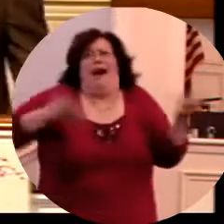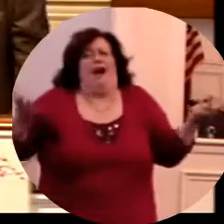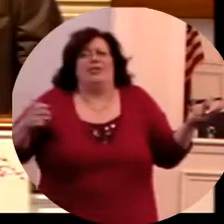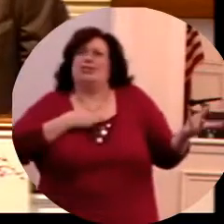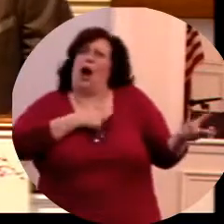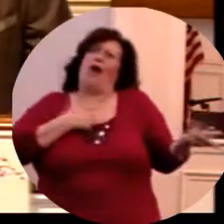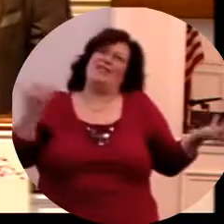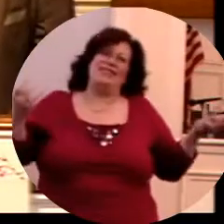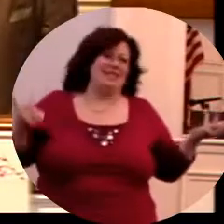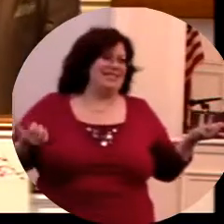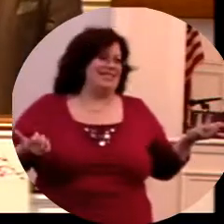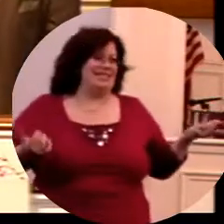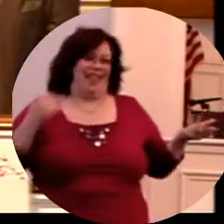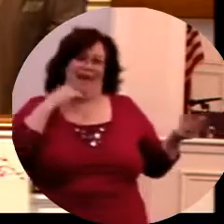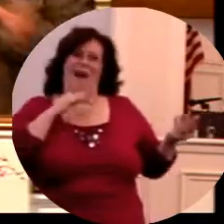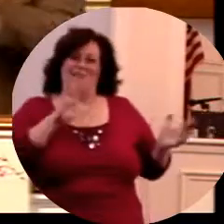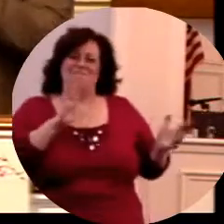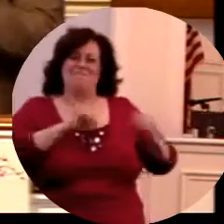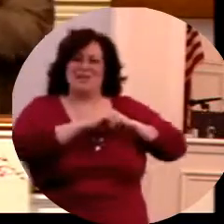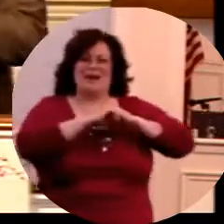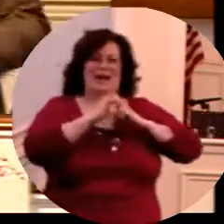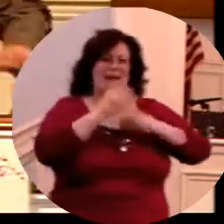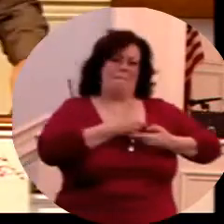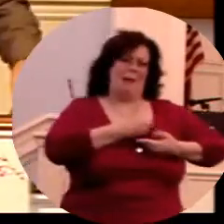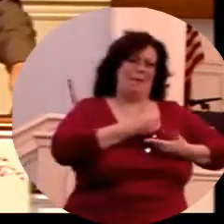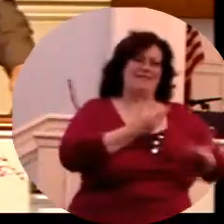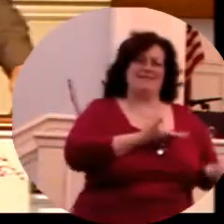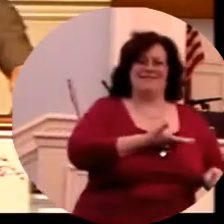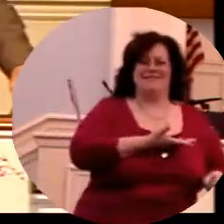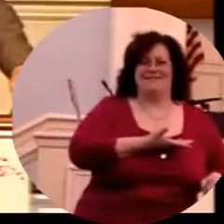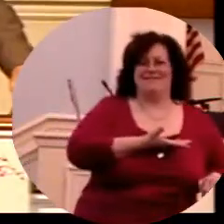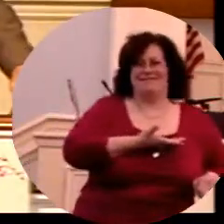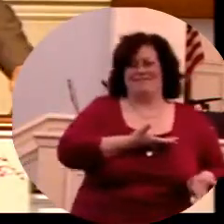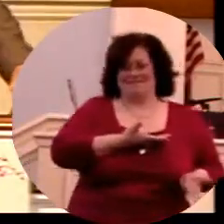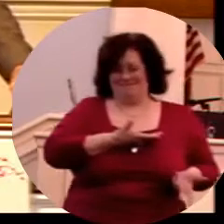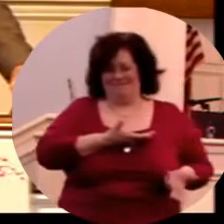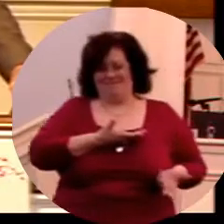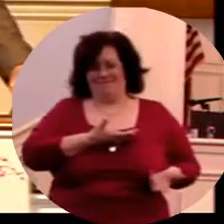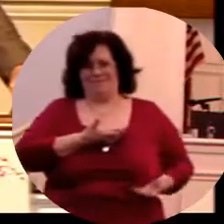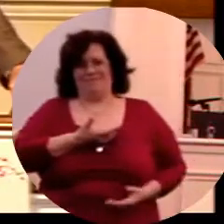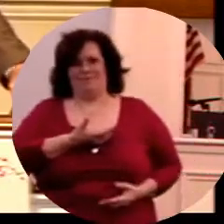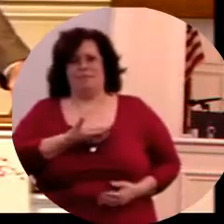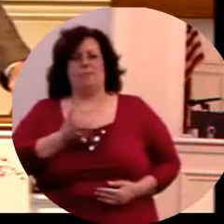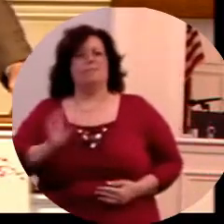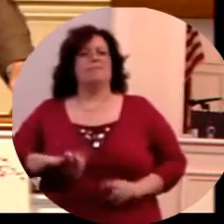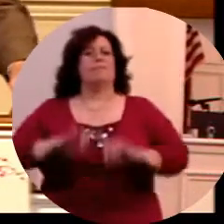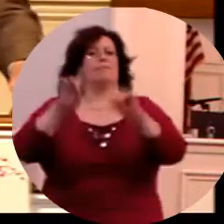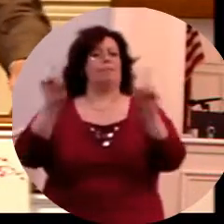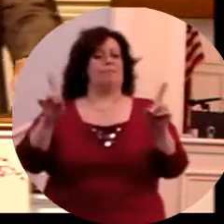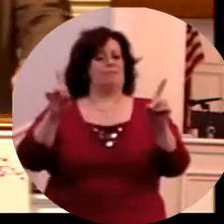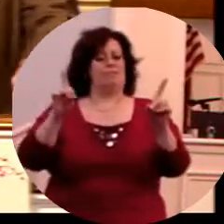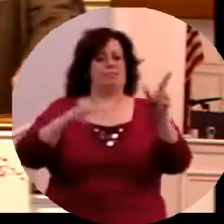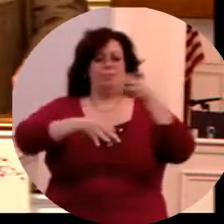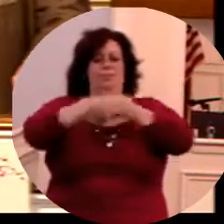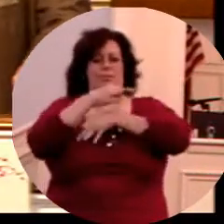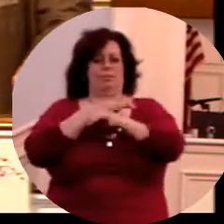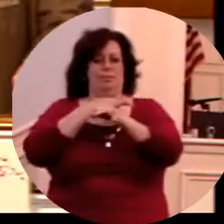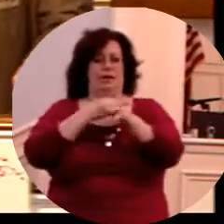in the form of abortion like we do today. And had they had that, I'm sure that's how they would have done it.